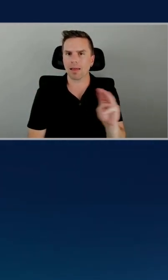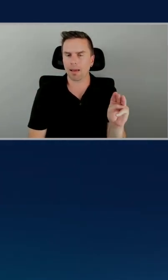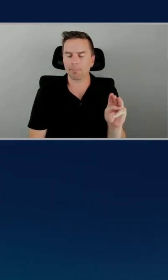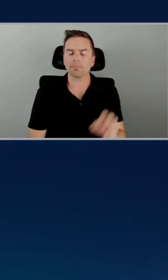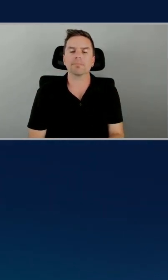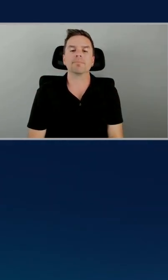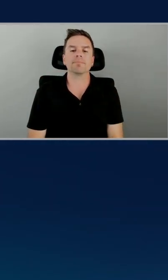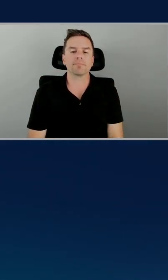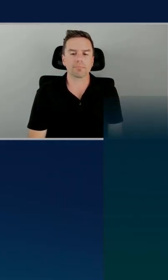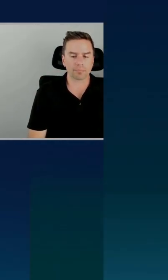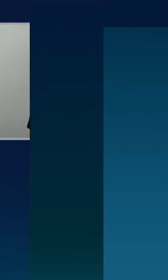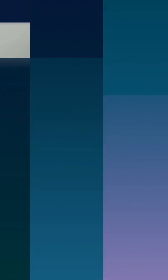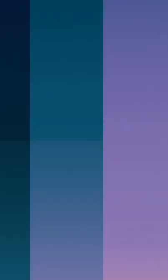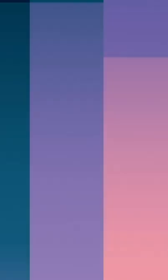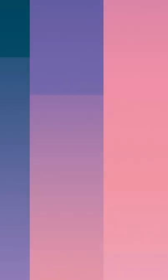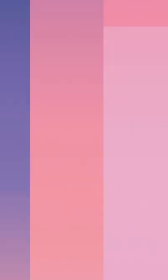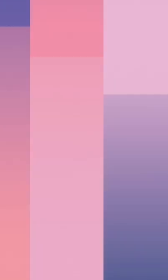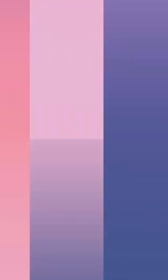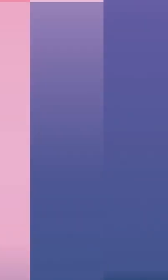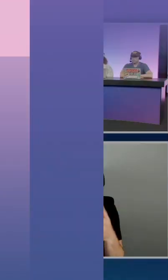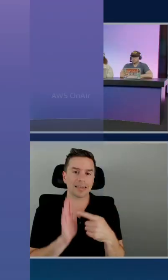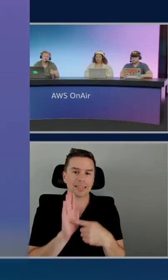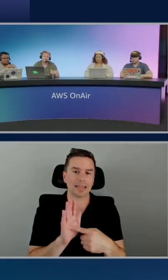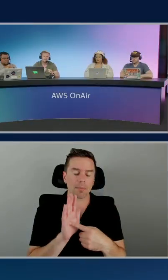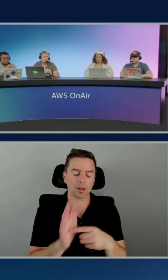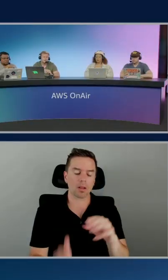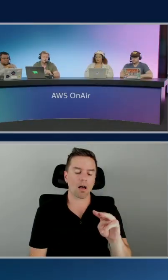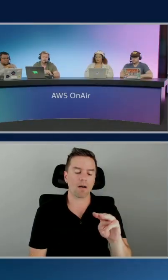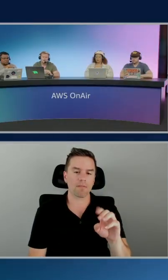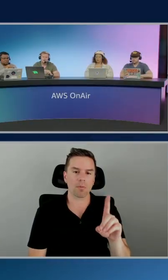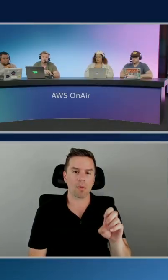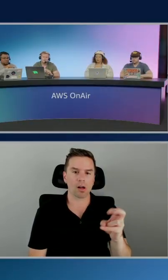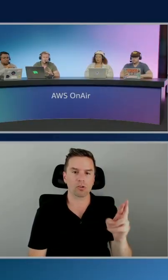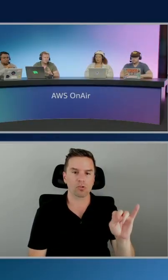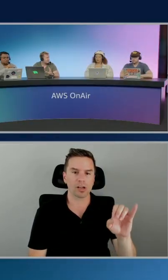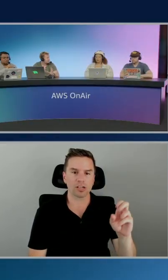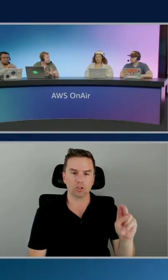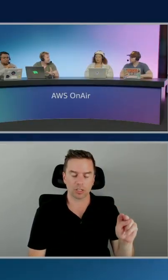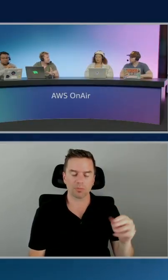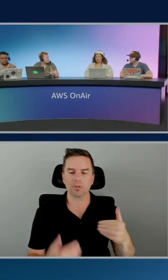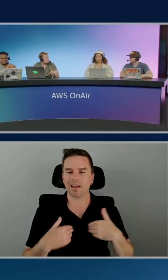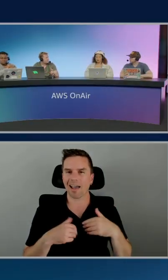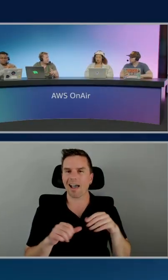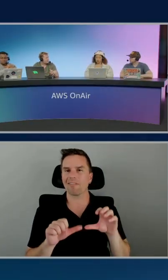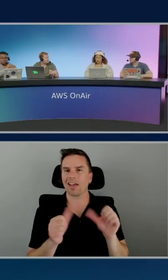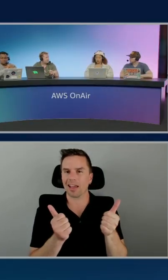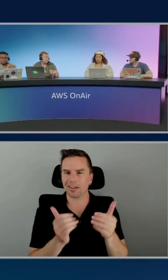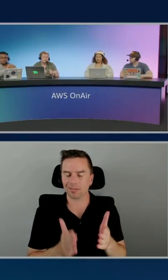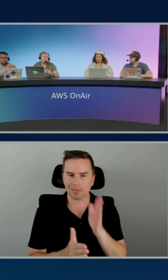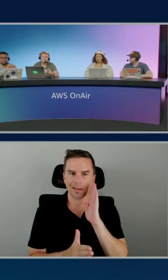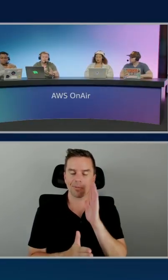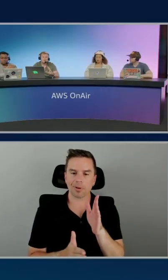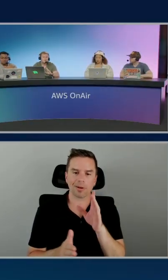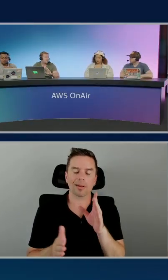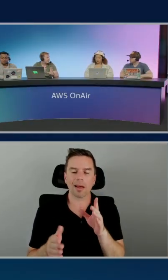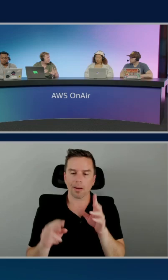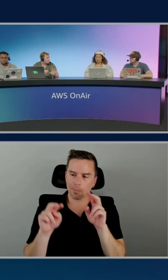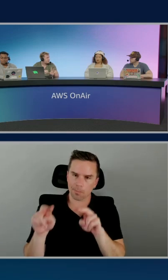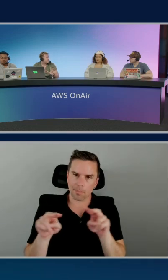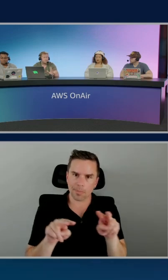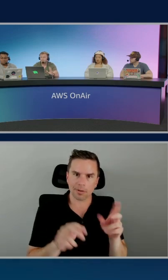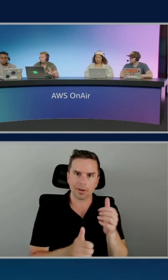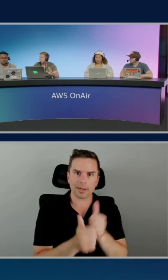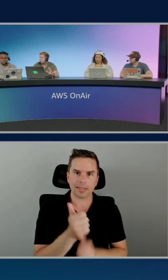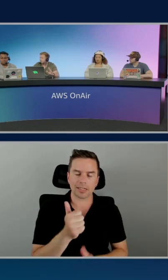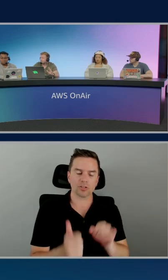we're looking sort of at an example of the moderation. So we'd have all these agents that would moderate different parts of the user input. But like I said, it's used by other